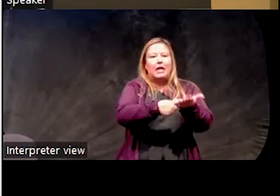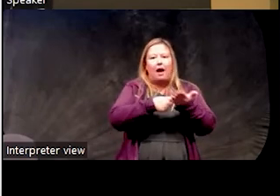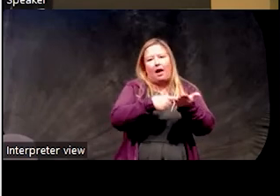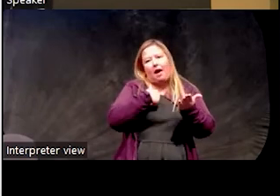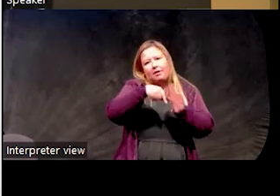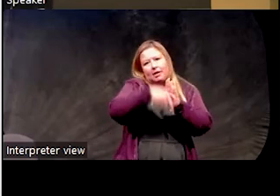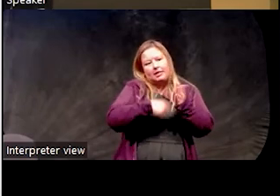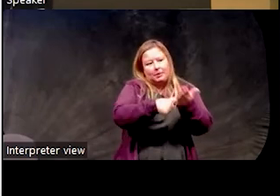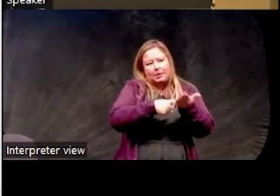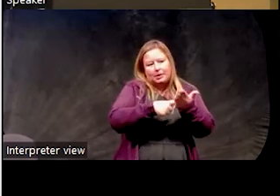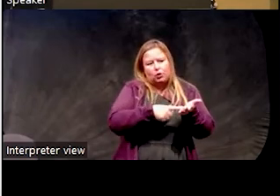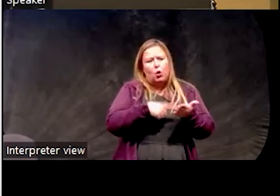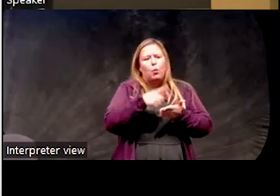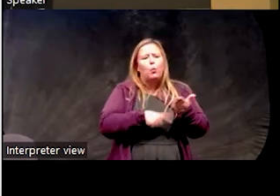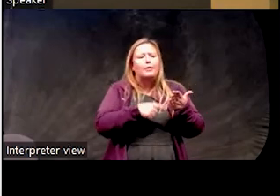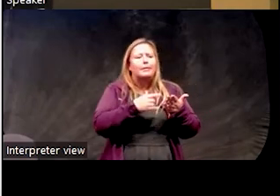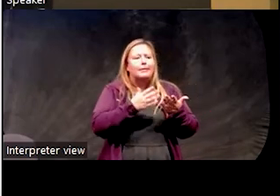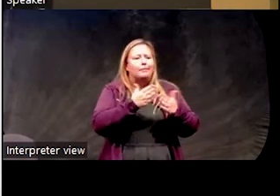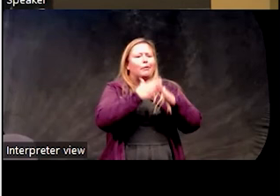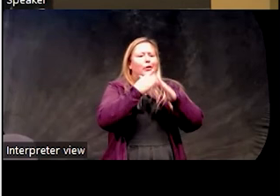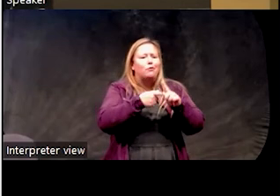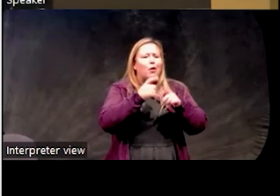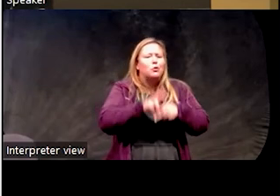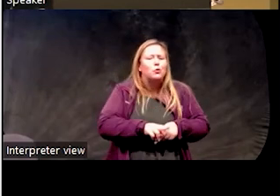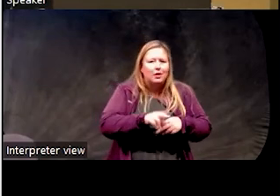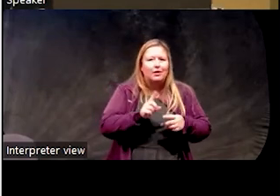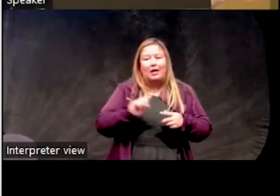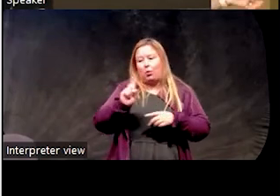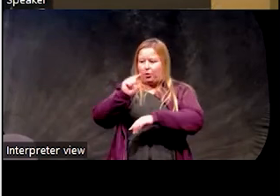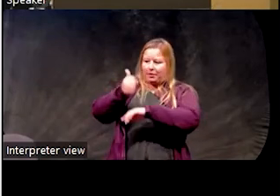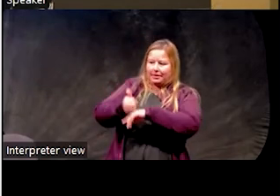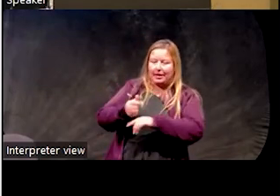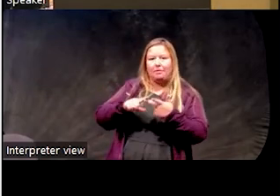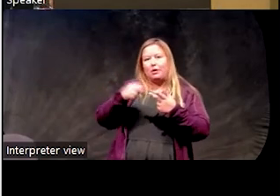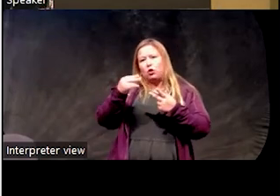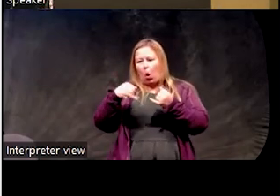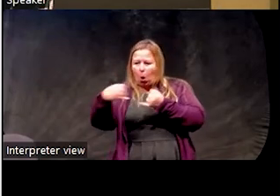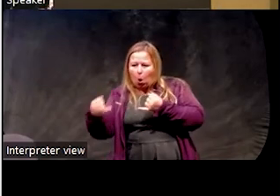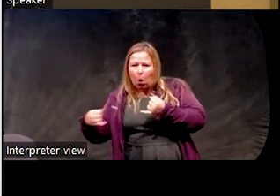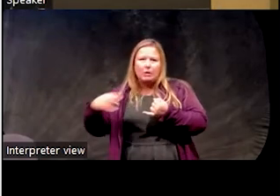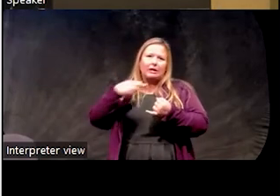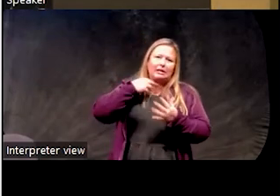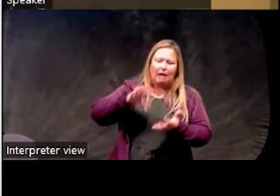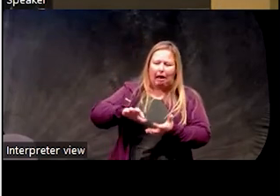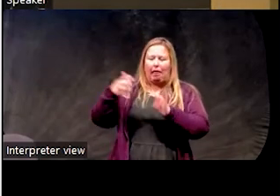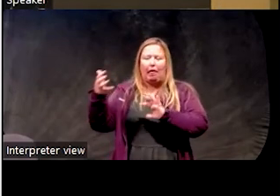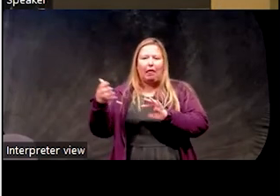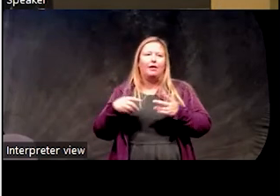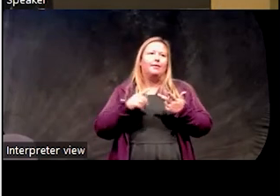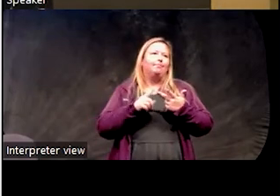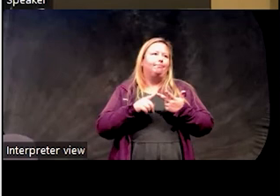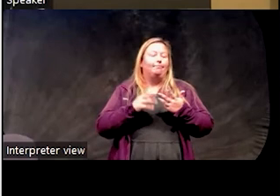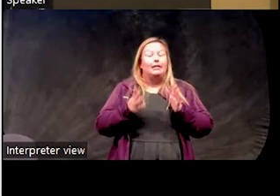patients, like what are the logistical things that are getting in the way? Like, where are you going to put it? Like, is the hose getting cut off? Like, um,